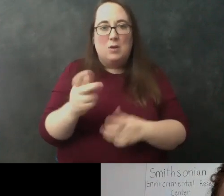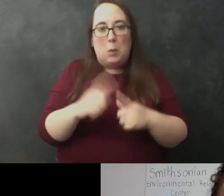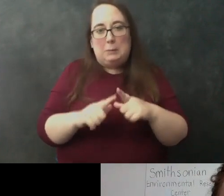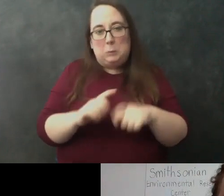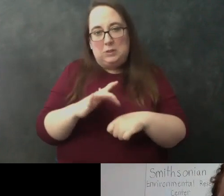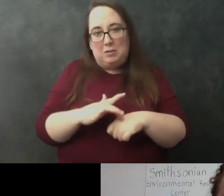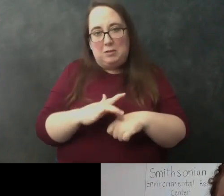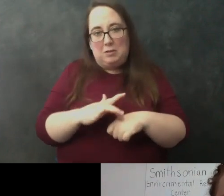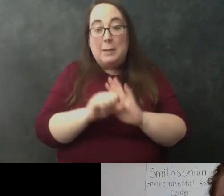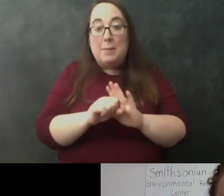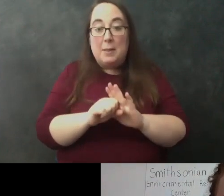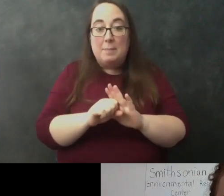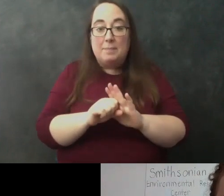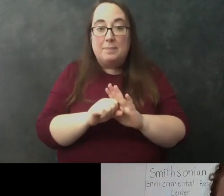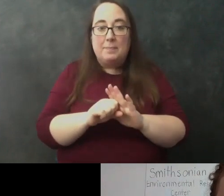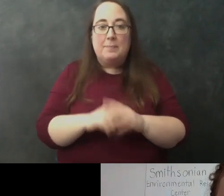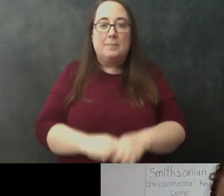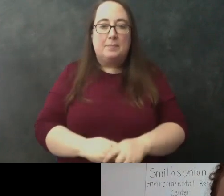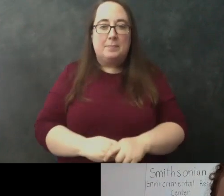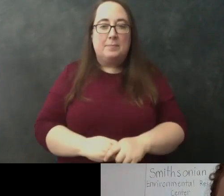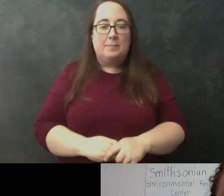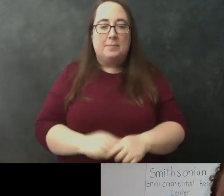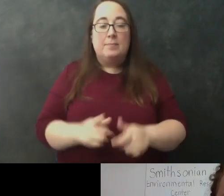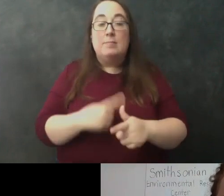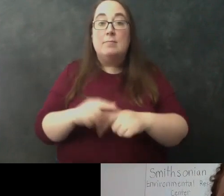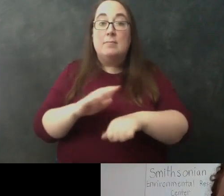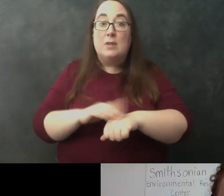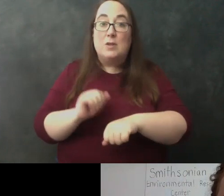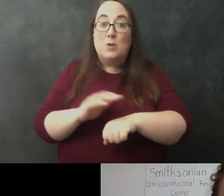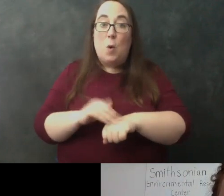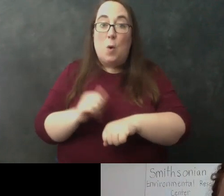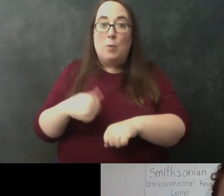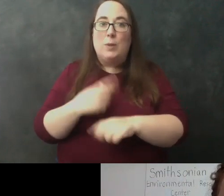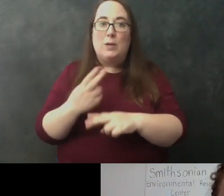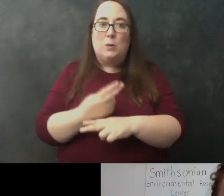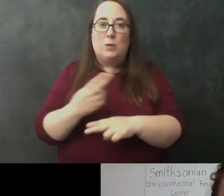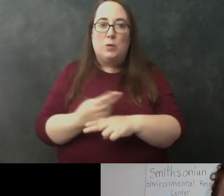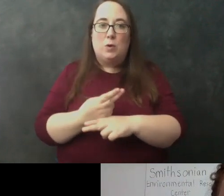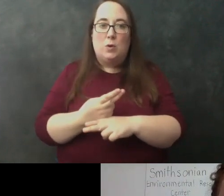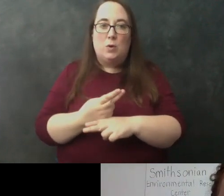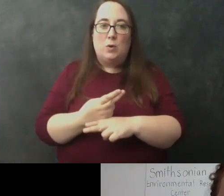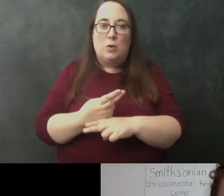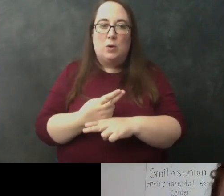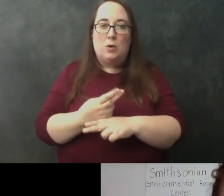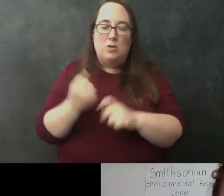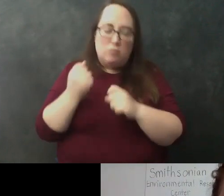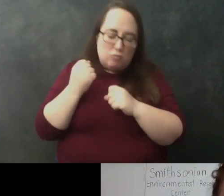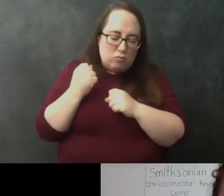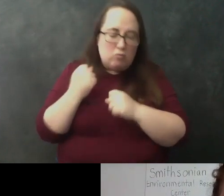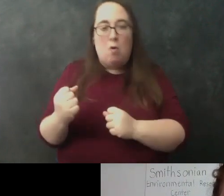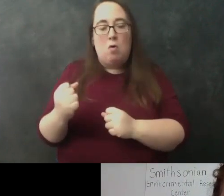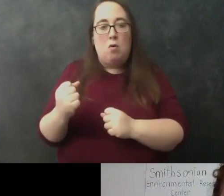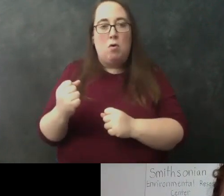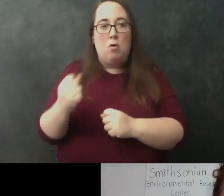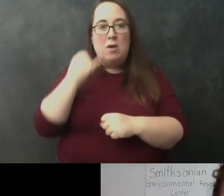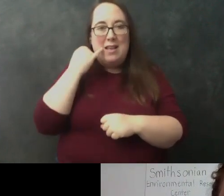um and then finally the the soap that we use is like super super super strong soap so if we were to